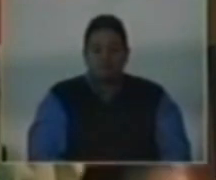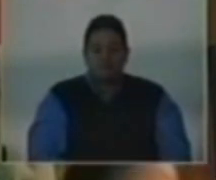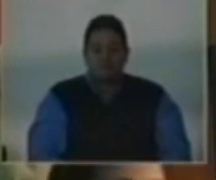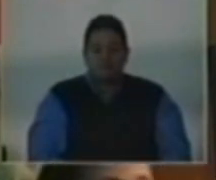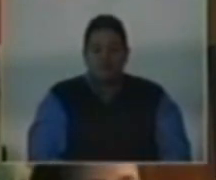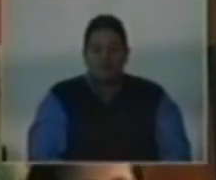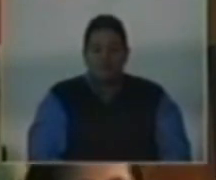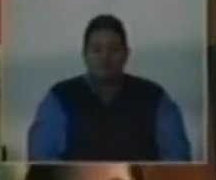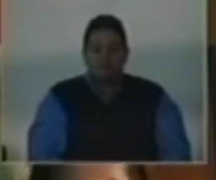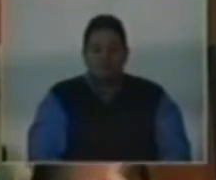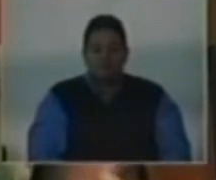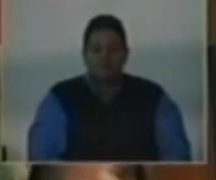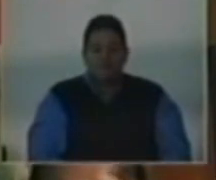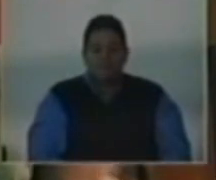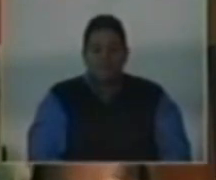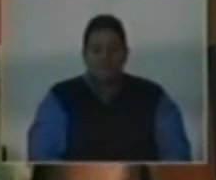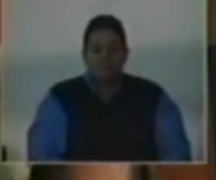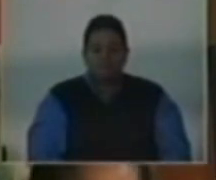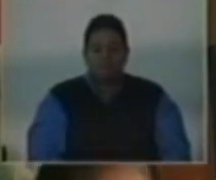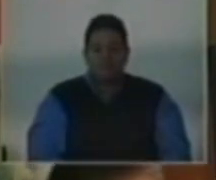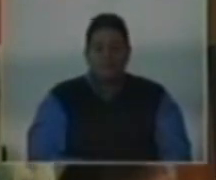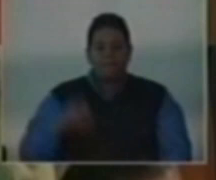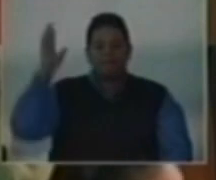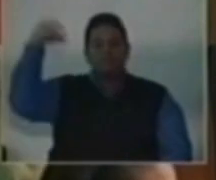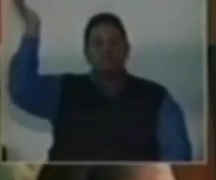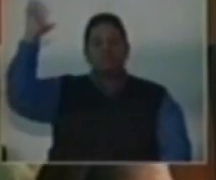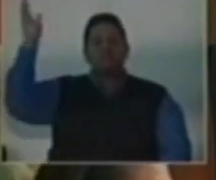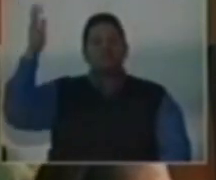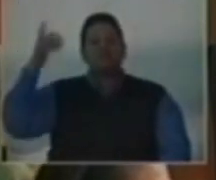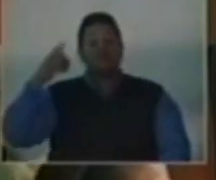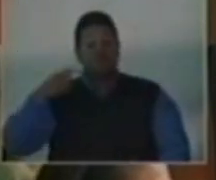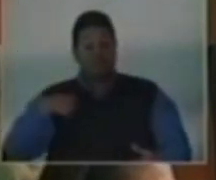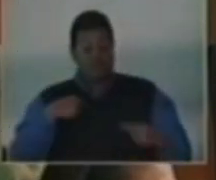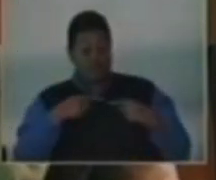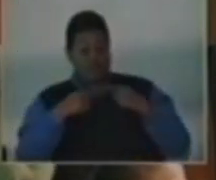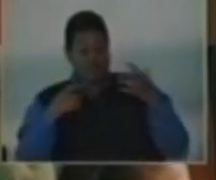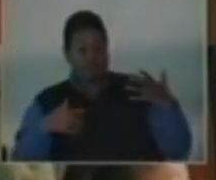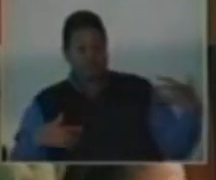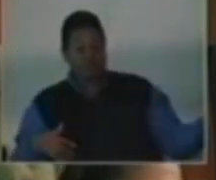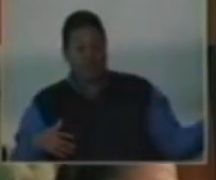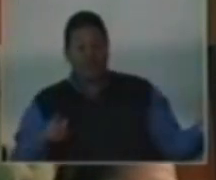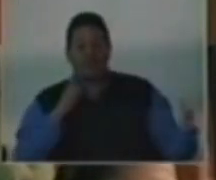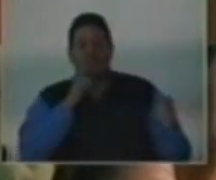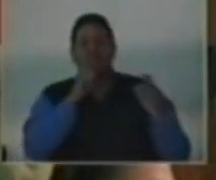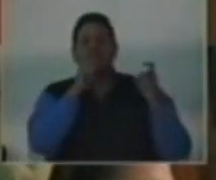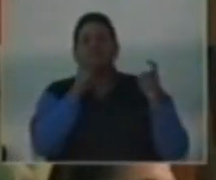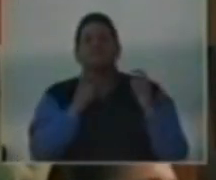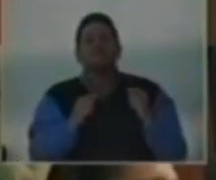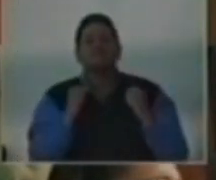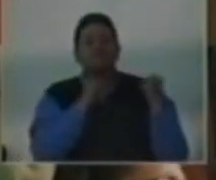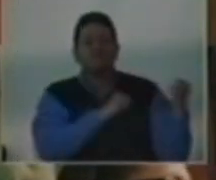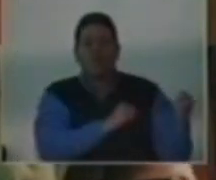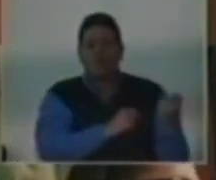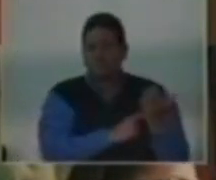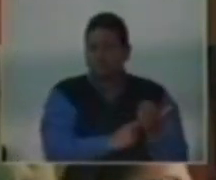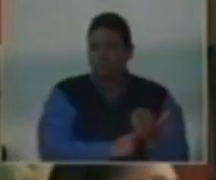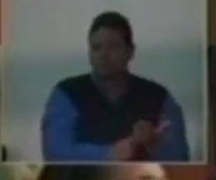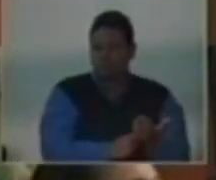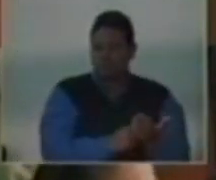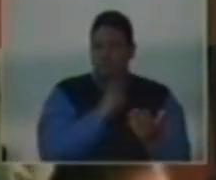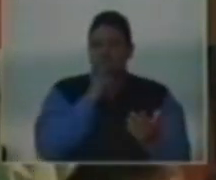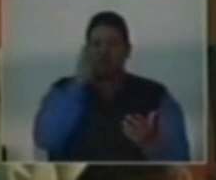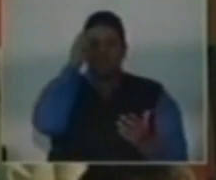We have presented solid arguments on this side. Arguments that are rooted in reason.